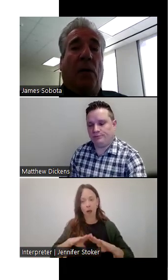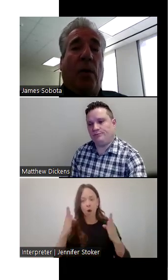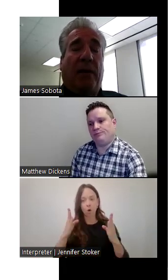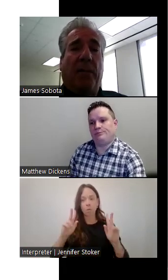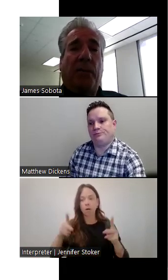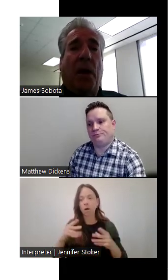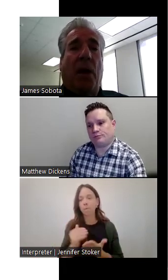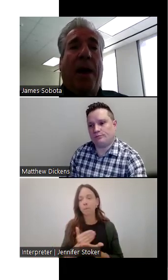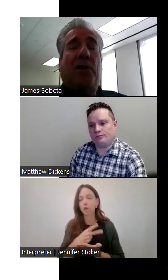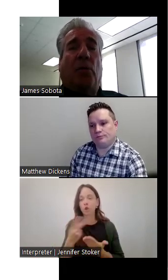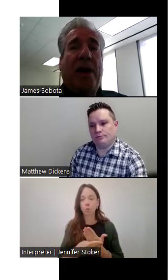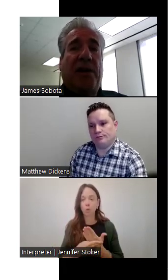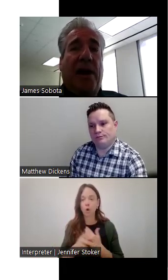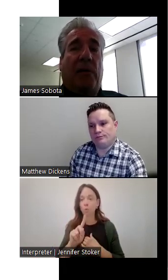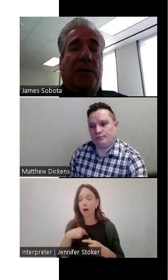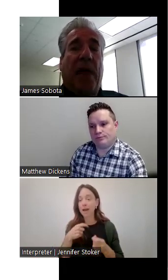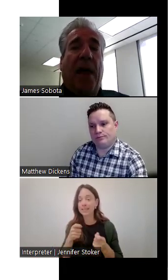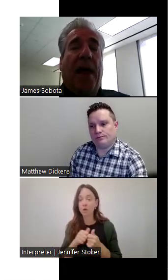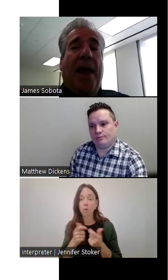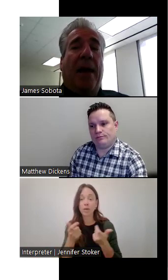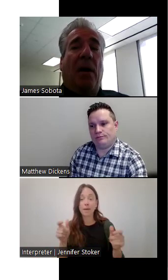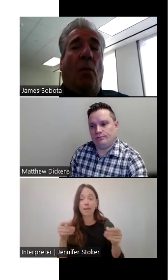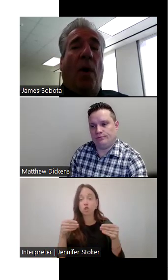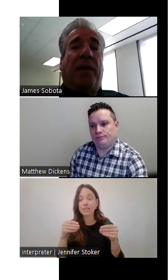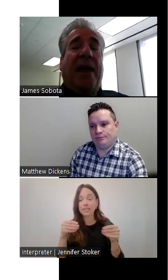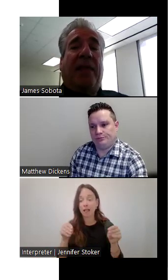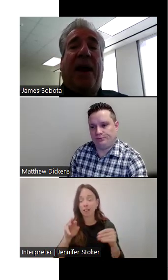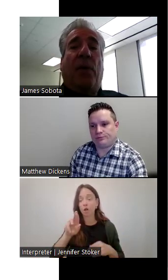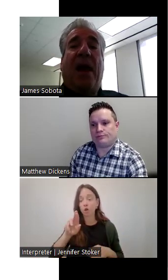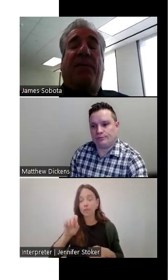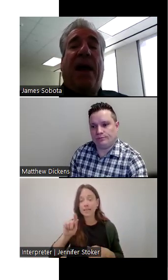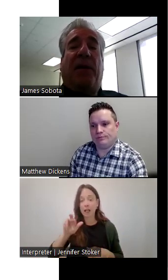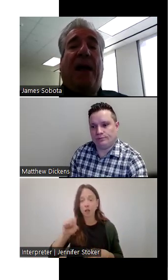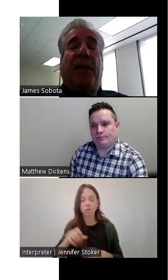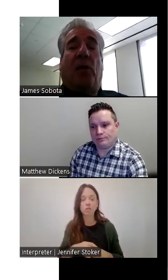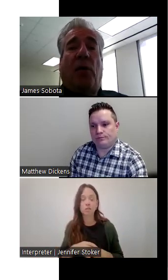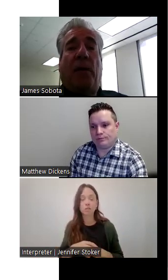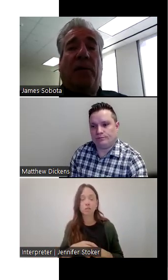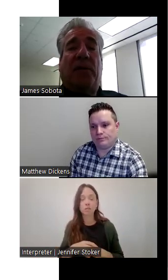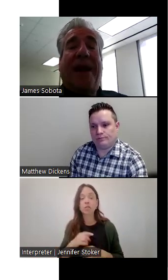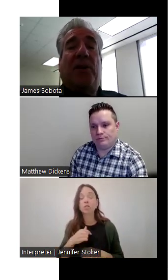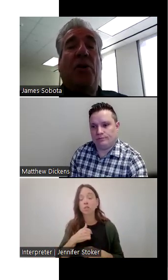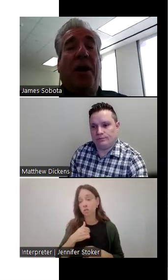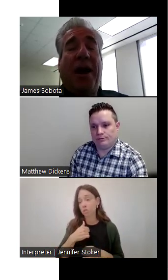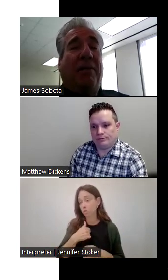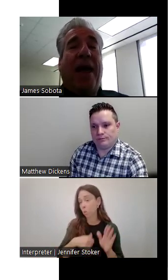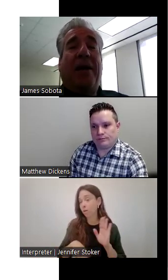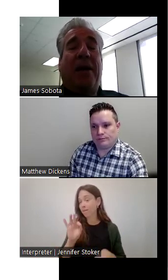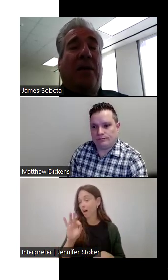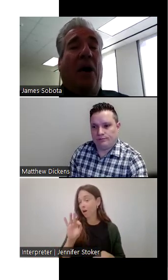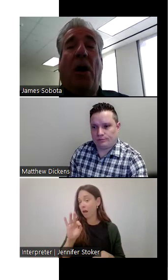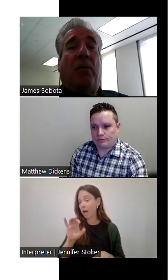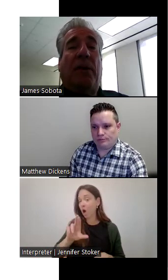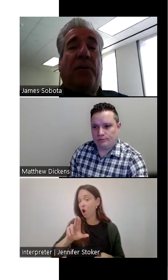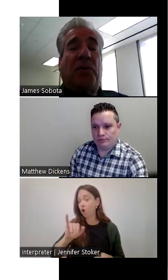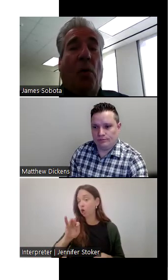I deal with major retailers. And one thing that we have found out that criminals, they do, they,